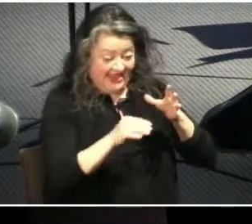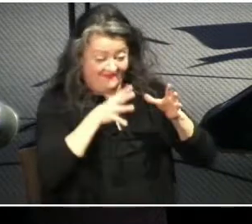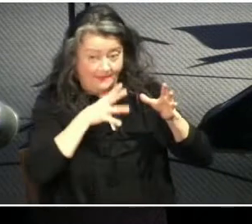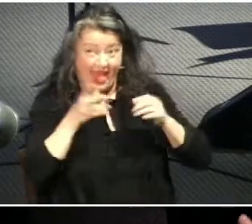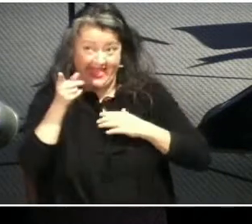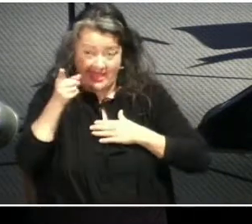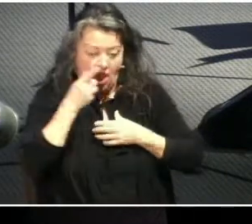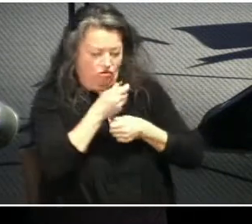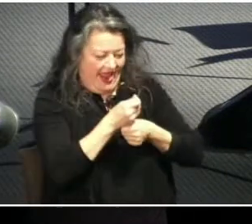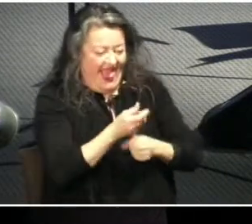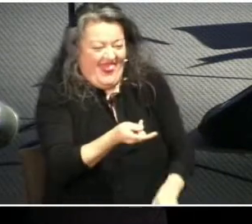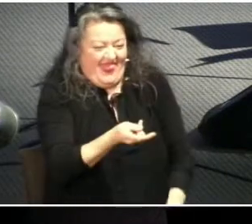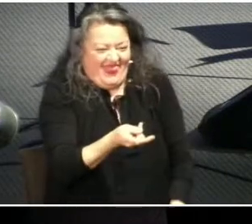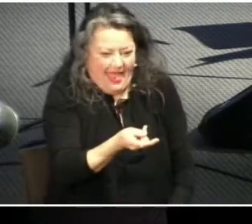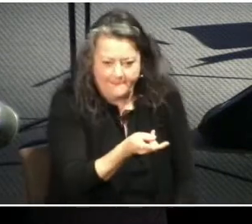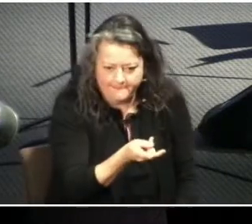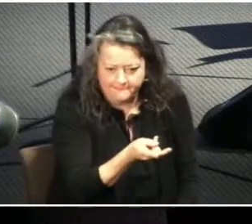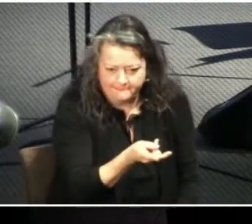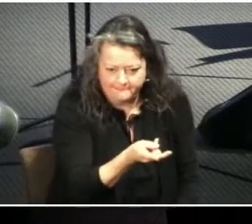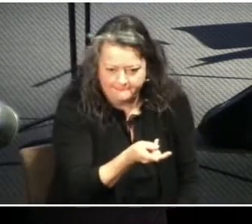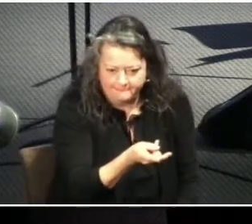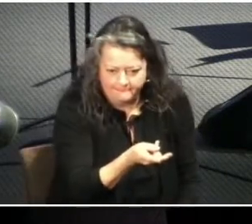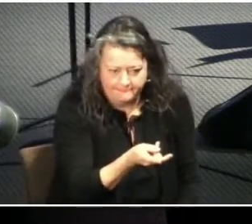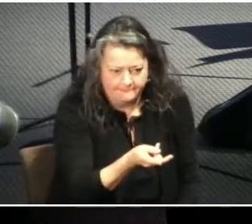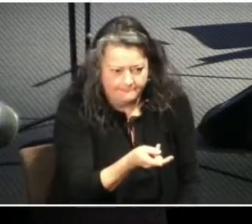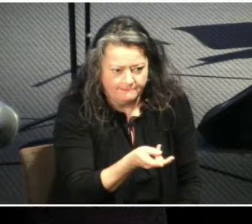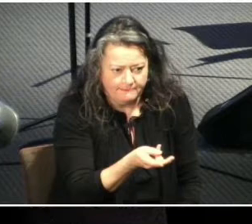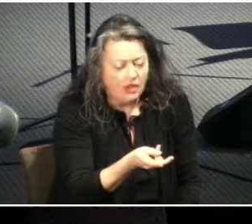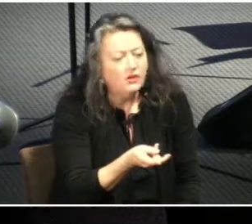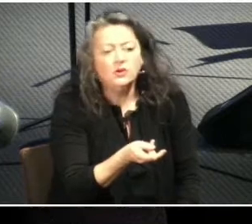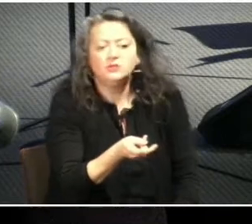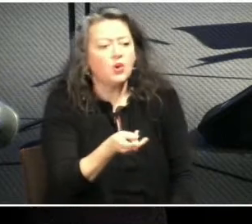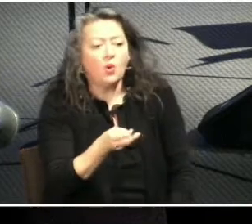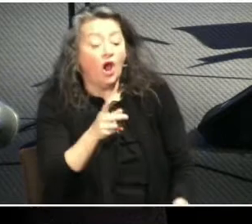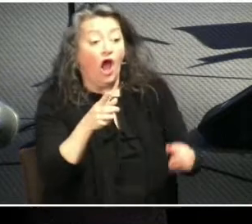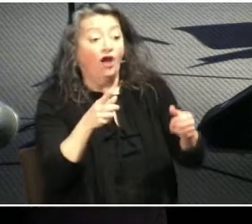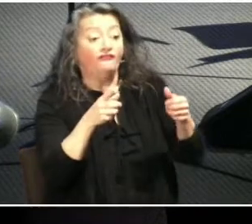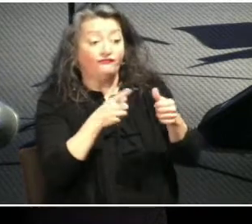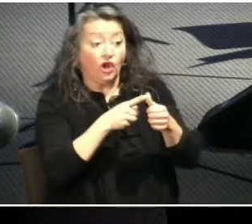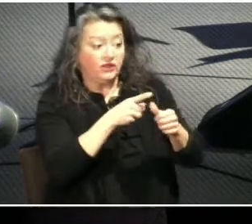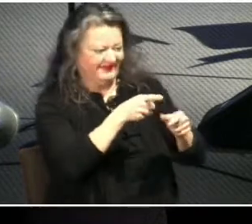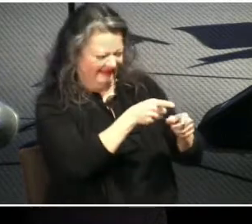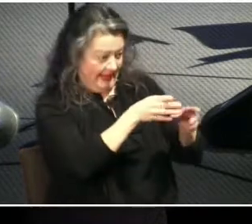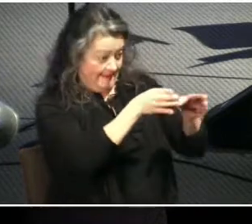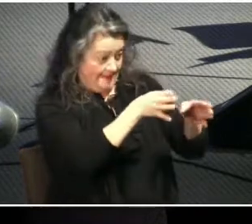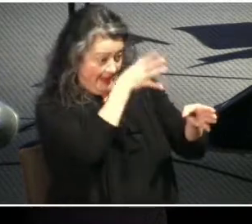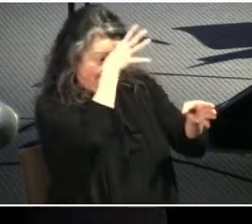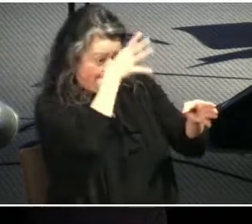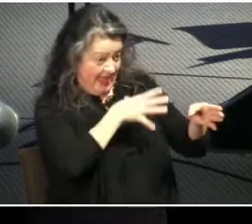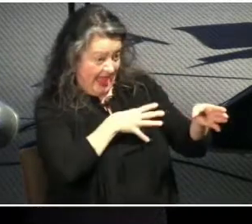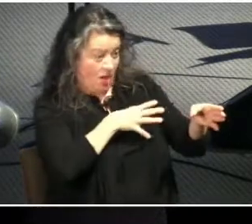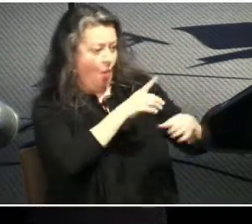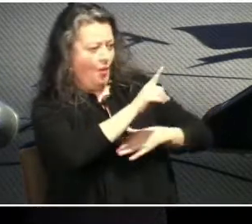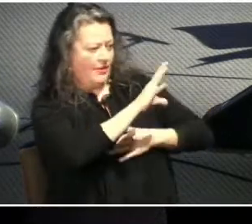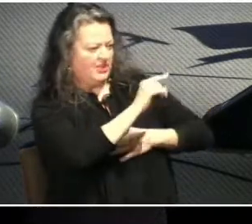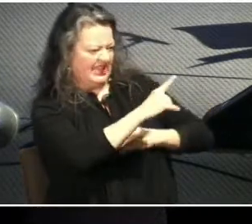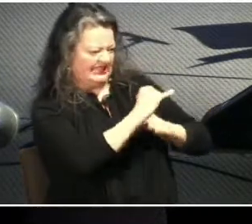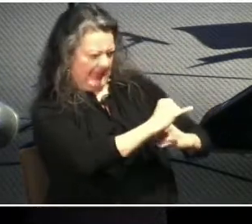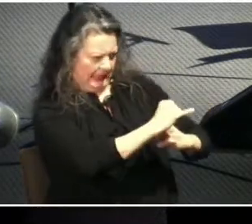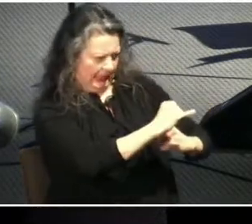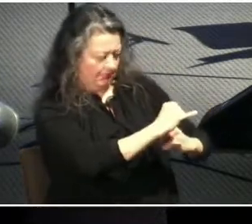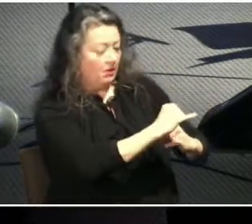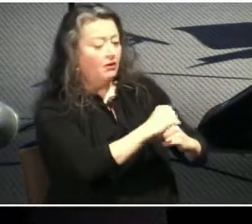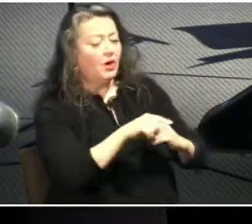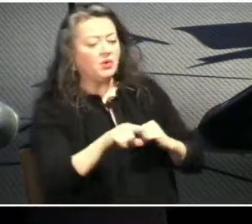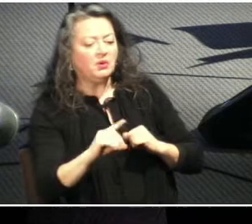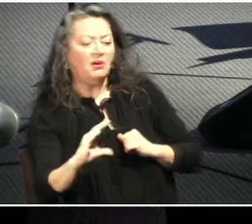males and females bear the image of god and it's not like god gave males 100 of his image and females 80